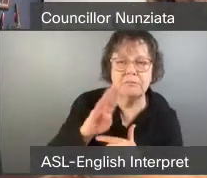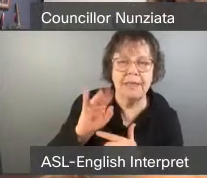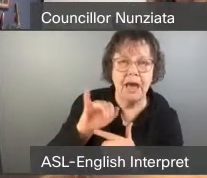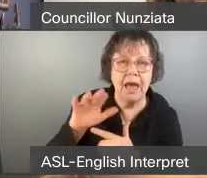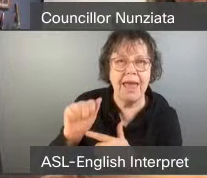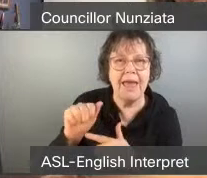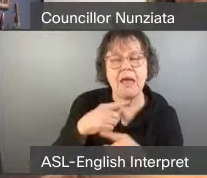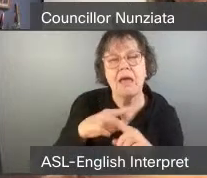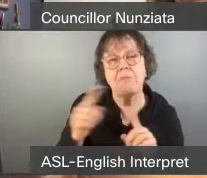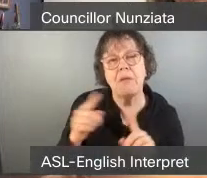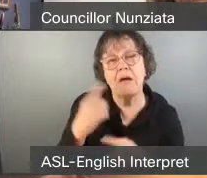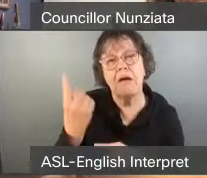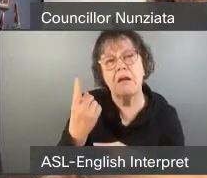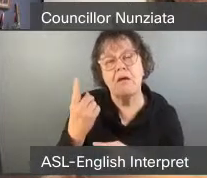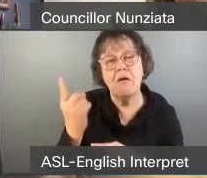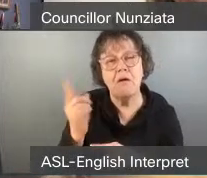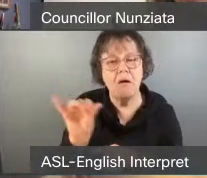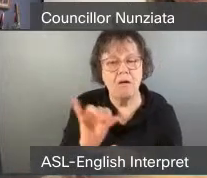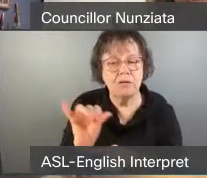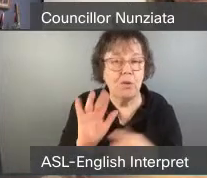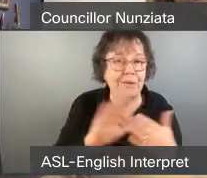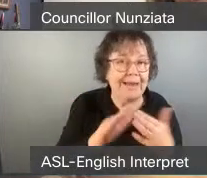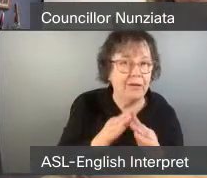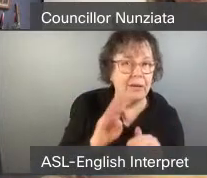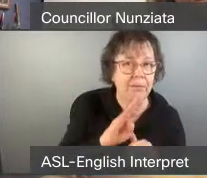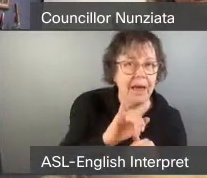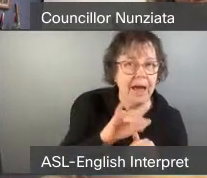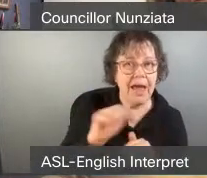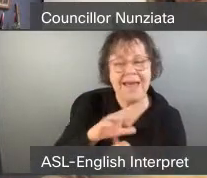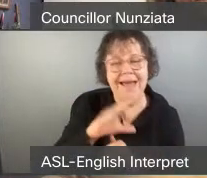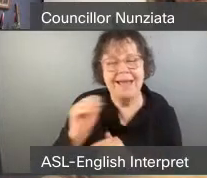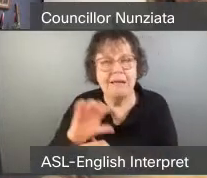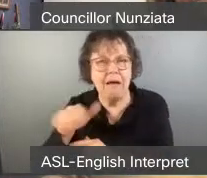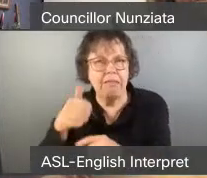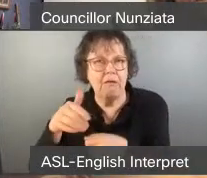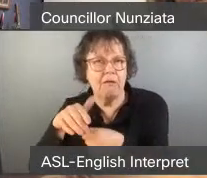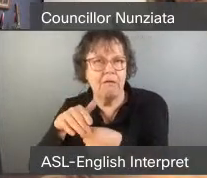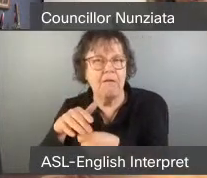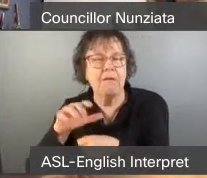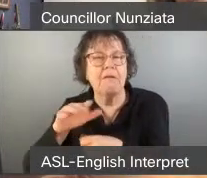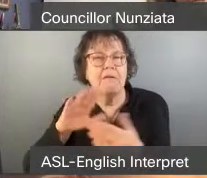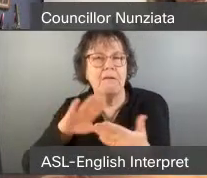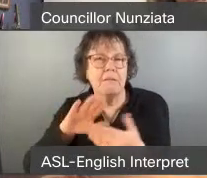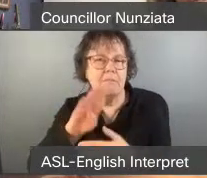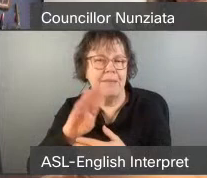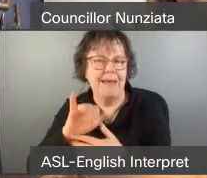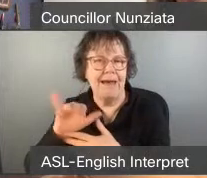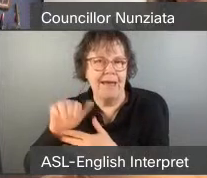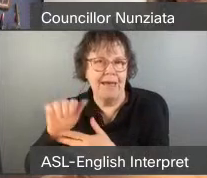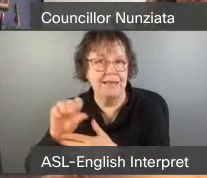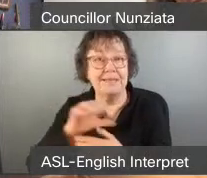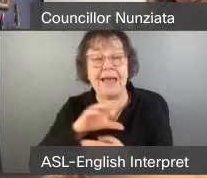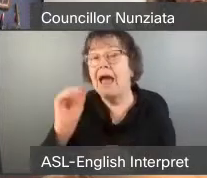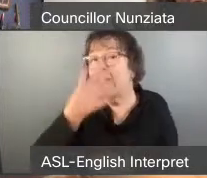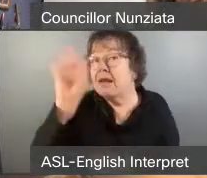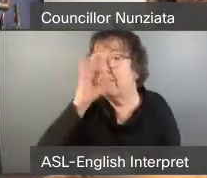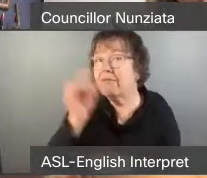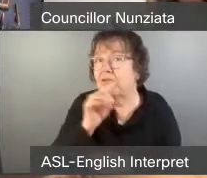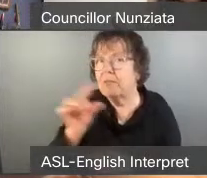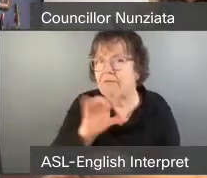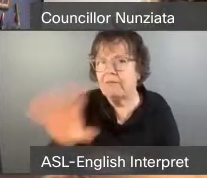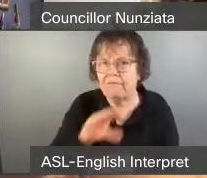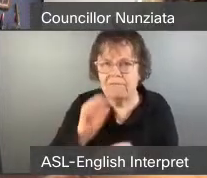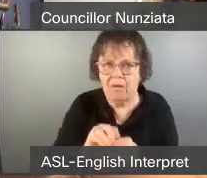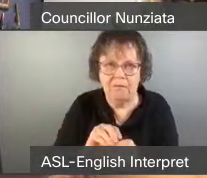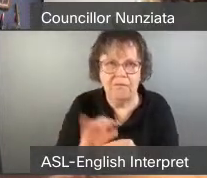BIA, the Bentway Conservancy, which is actually going to lead the design competition. And also the federal government as well have all jumped in after the city